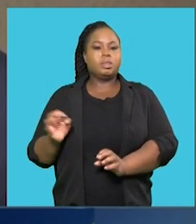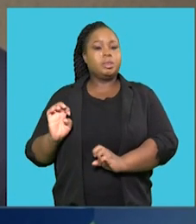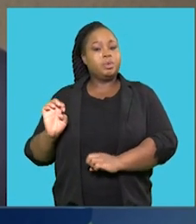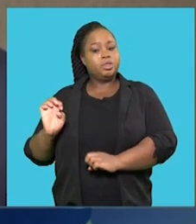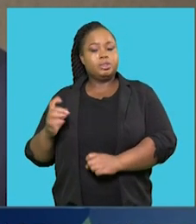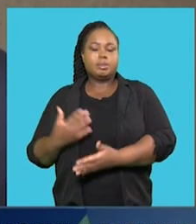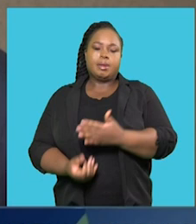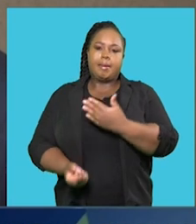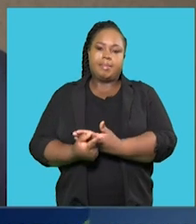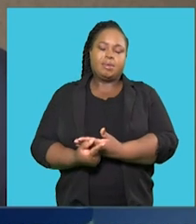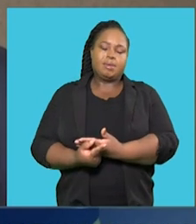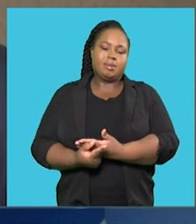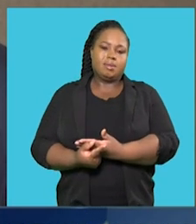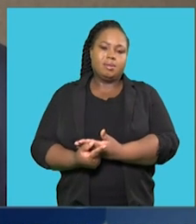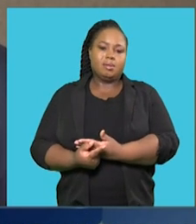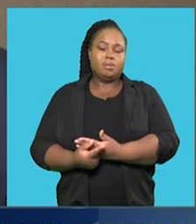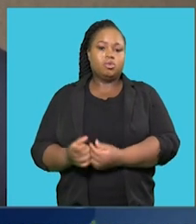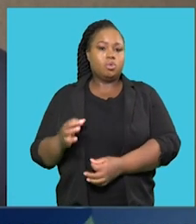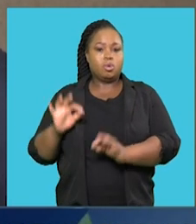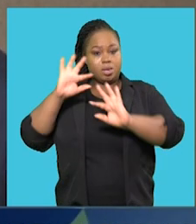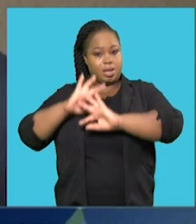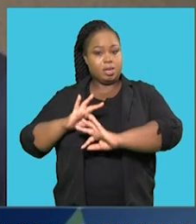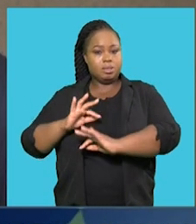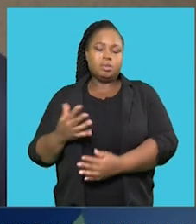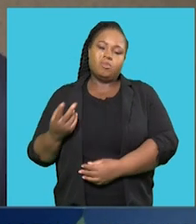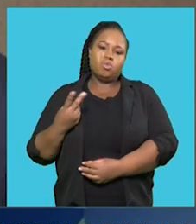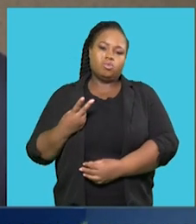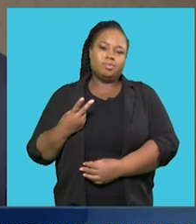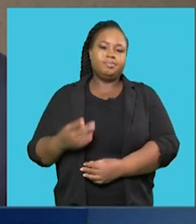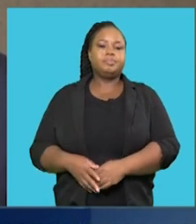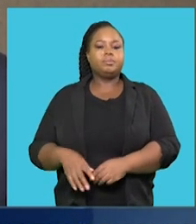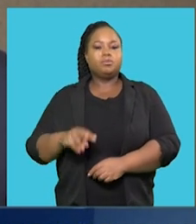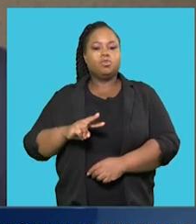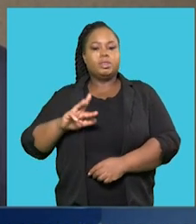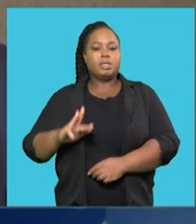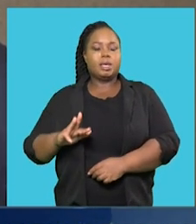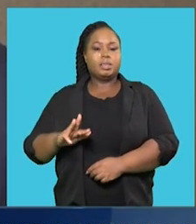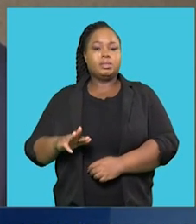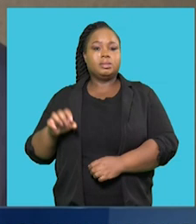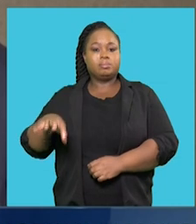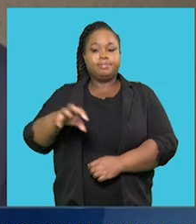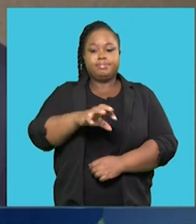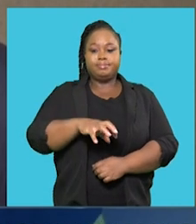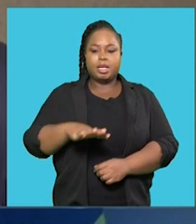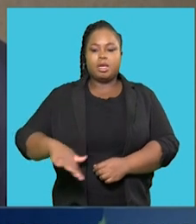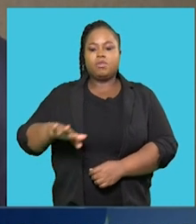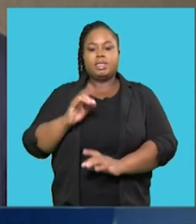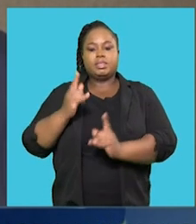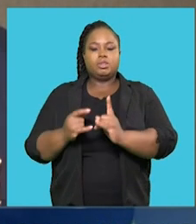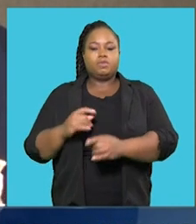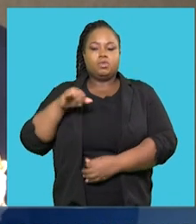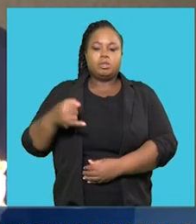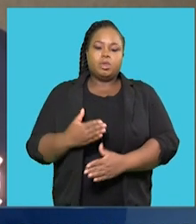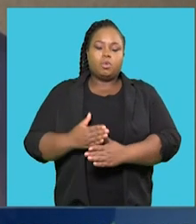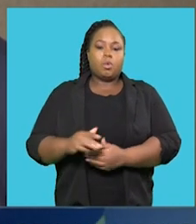Which might occur overnight And of course our 29 fire stations in the city of Joannisbek are fully operational